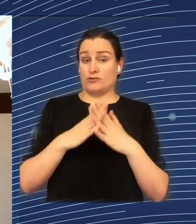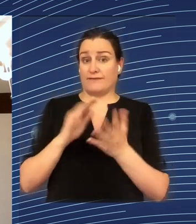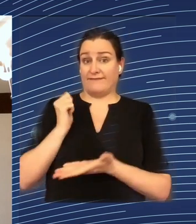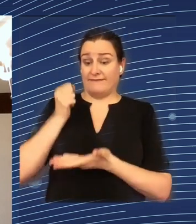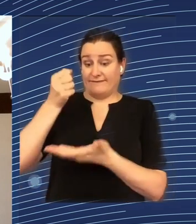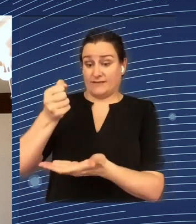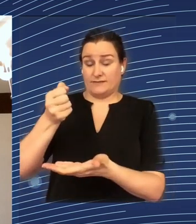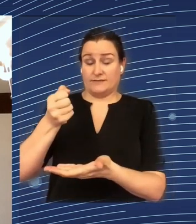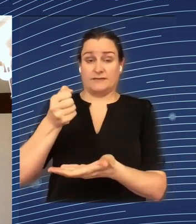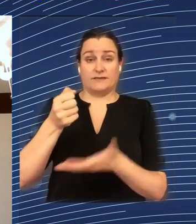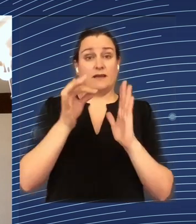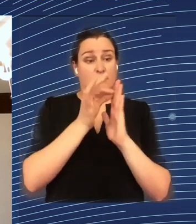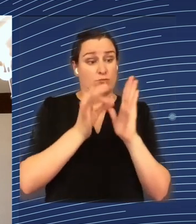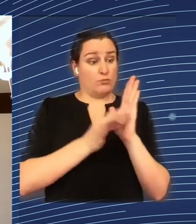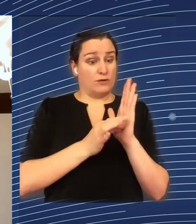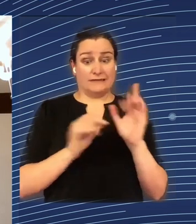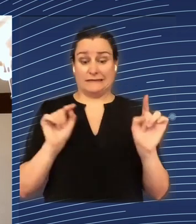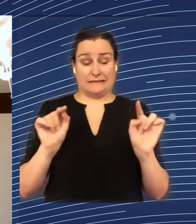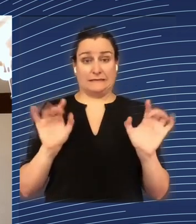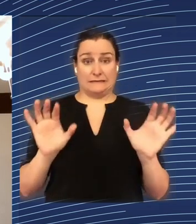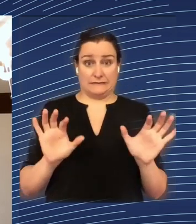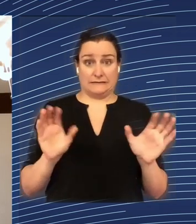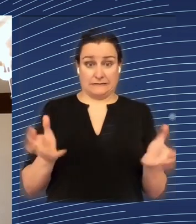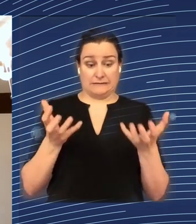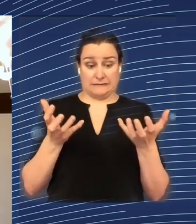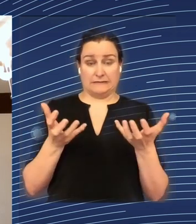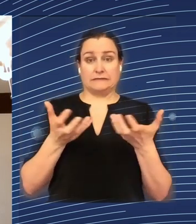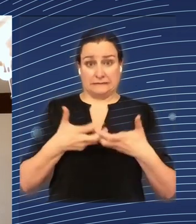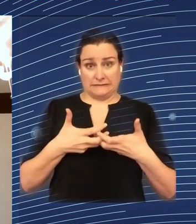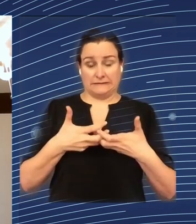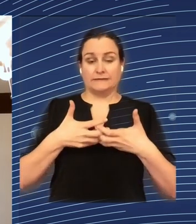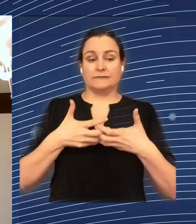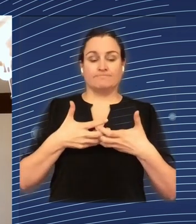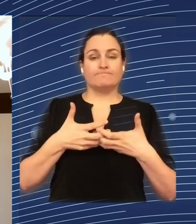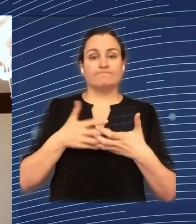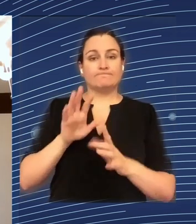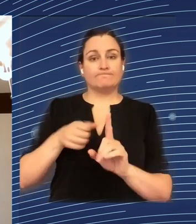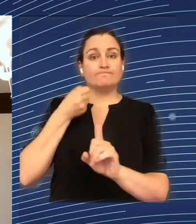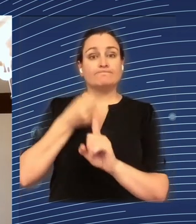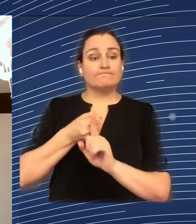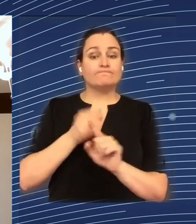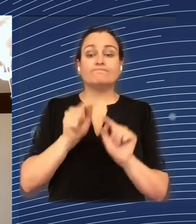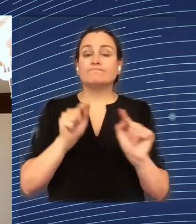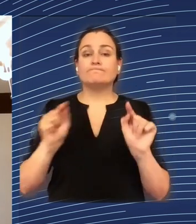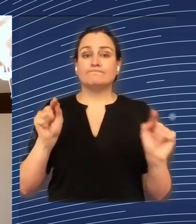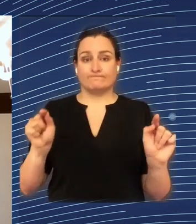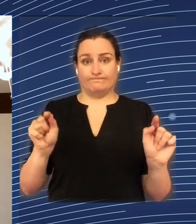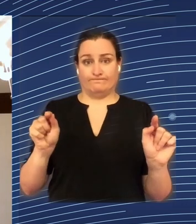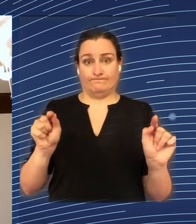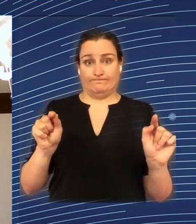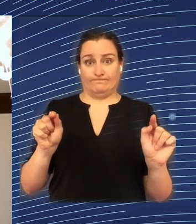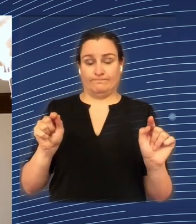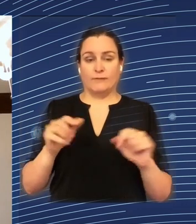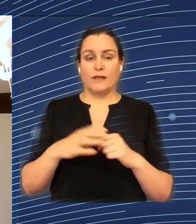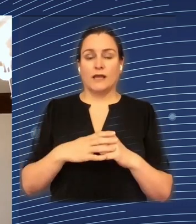is just one of many things that affect cohesion in the sense of economic convergence. So let's just start by